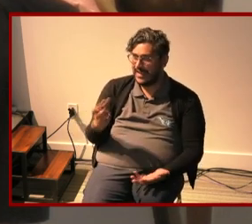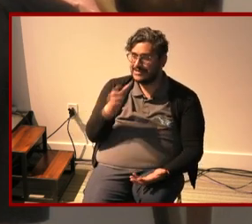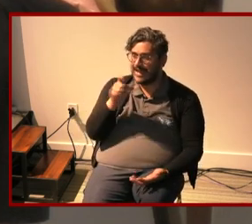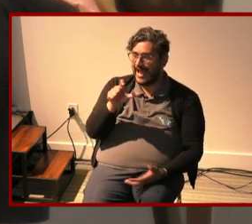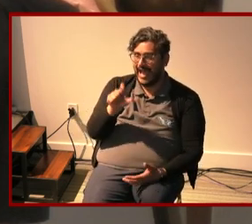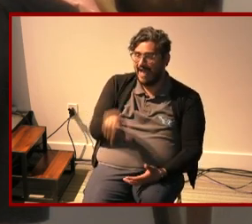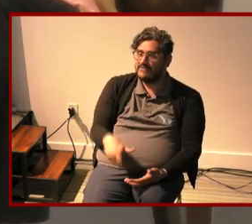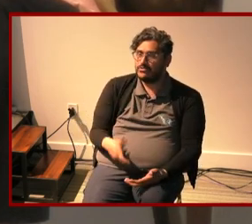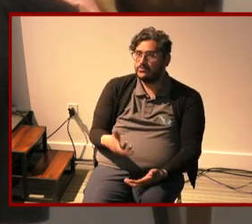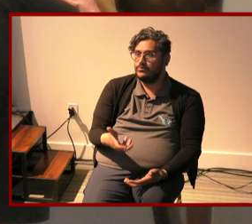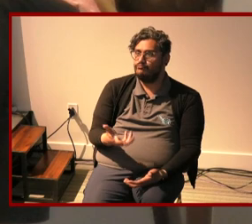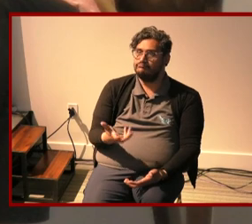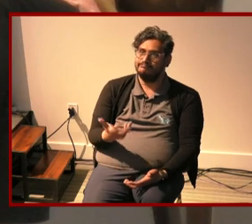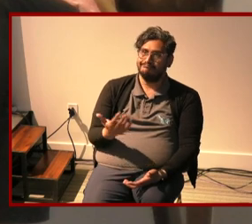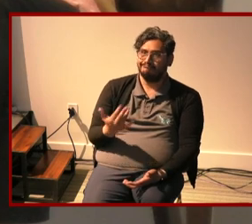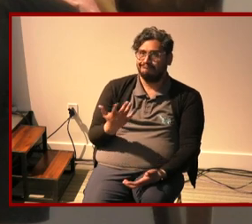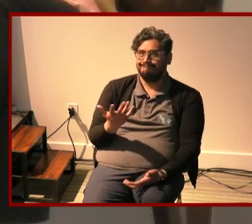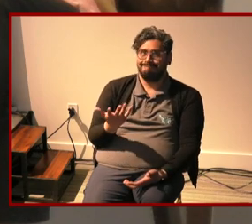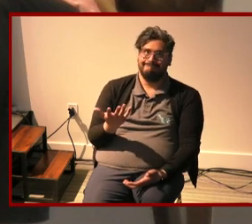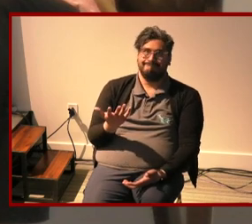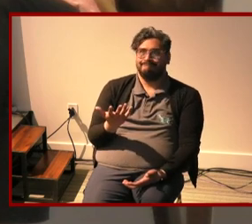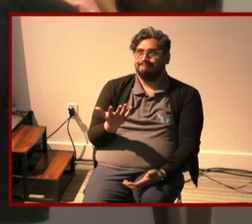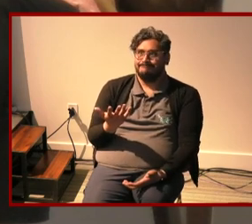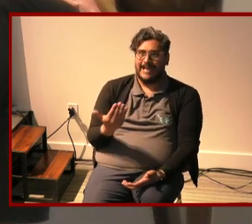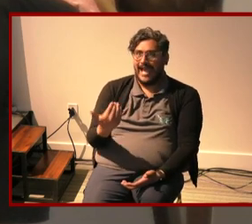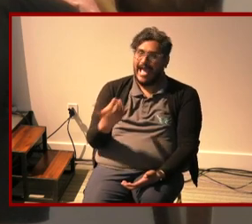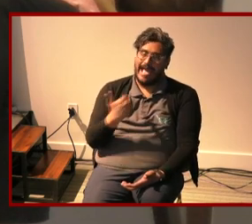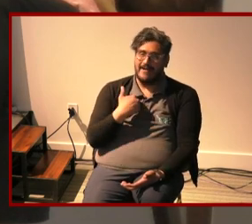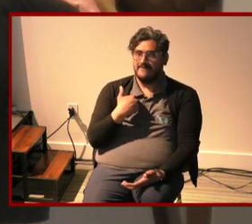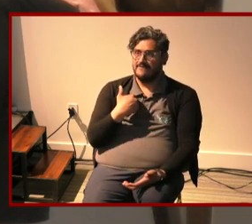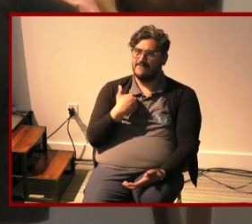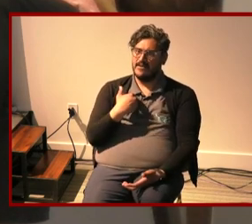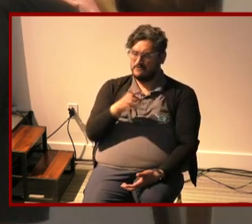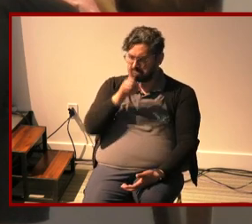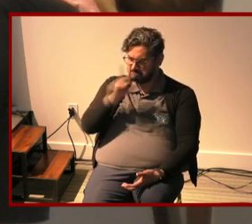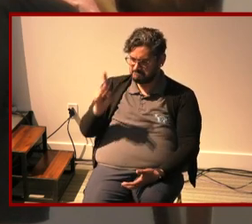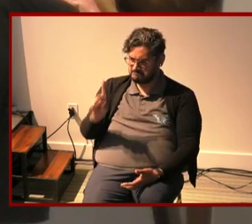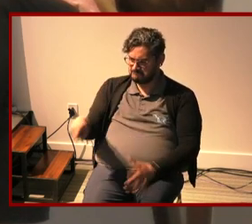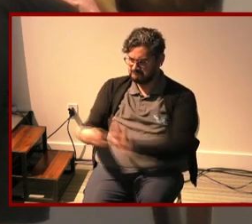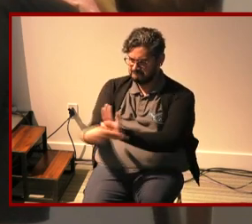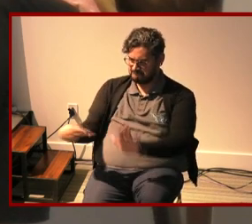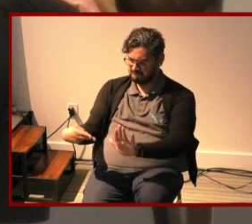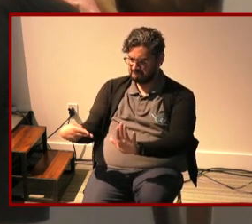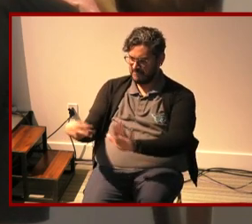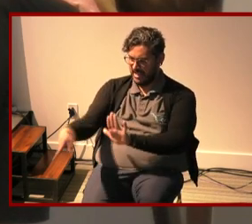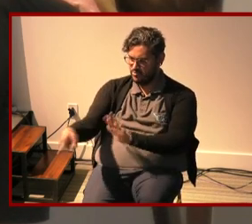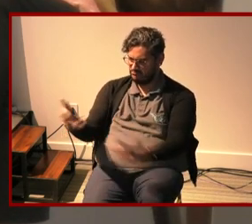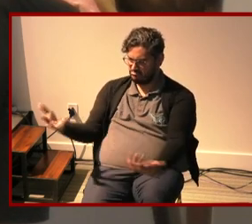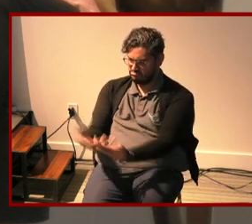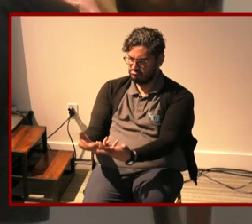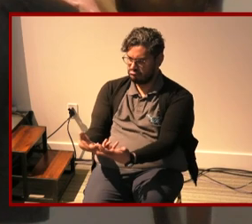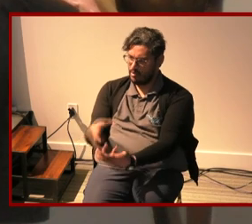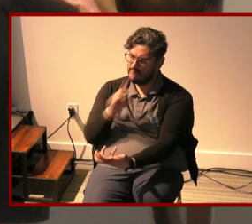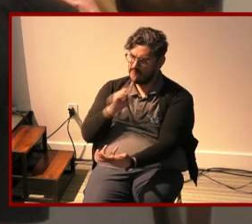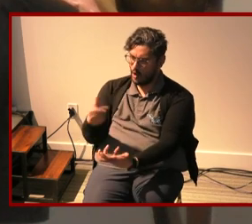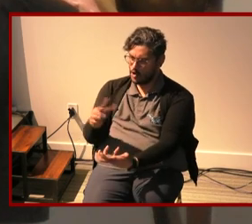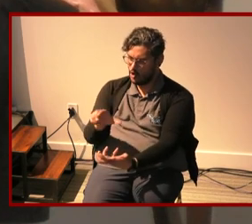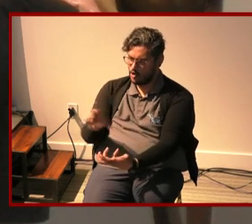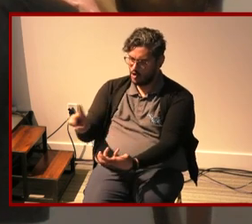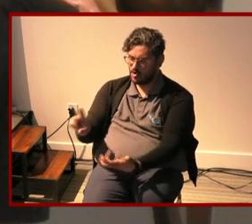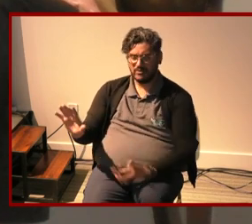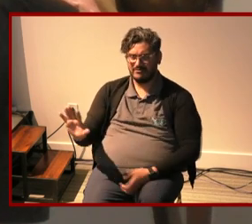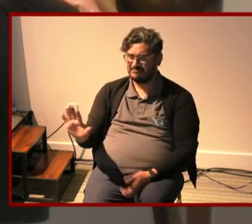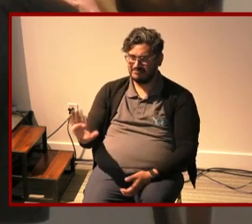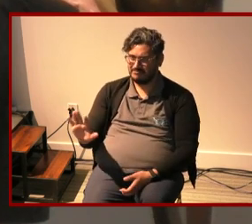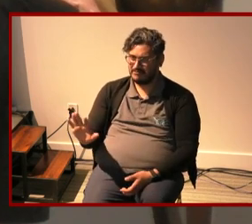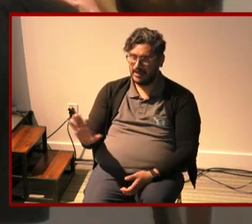fit into this prescribed norm in order to be seen as good yeah in your book you